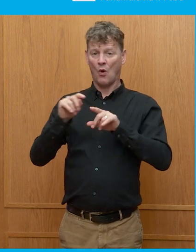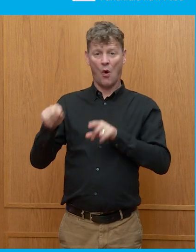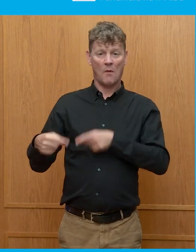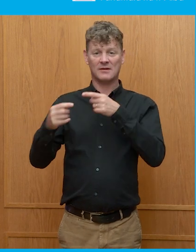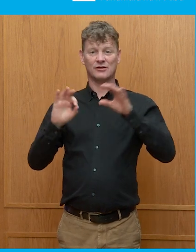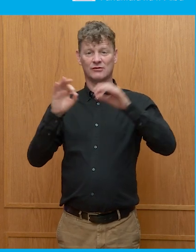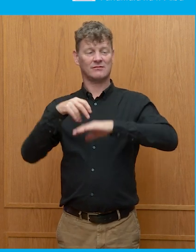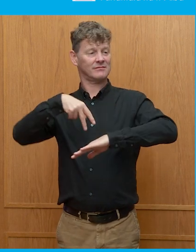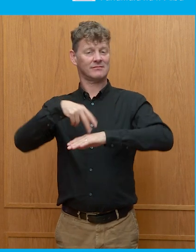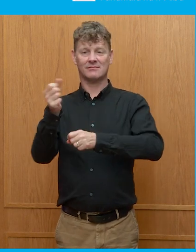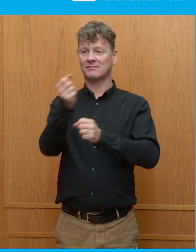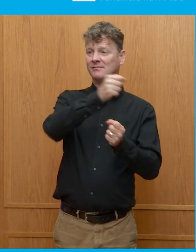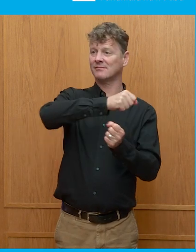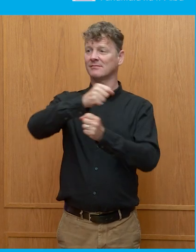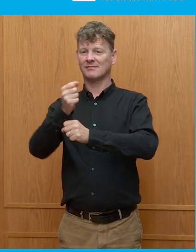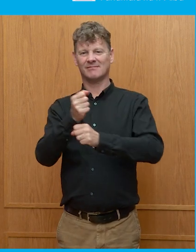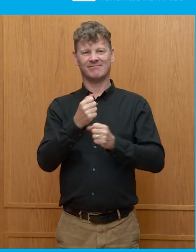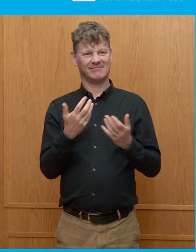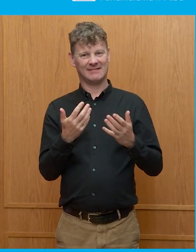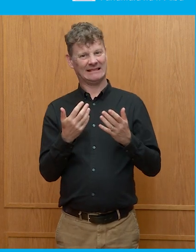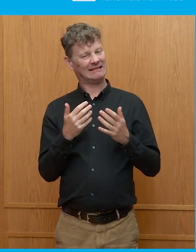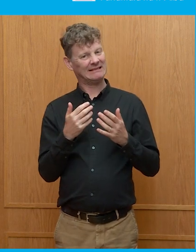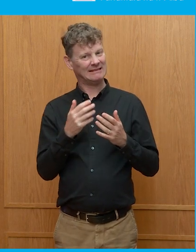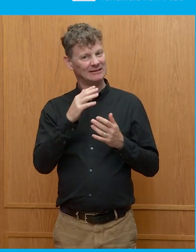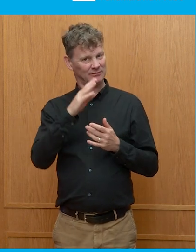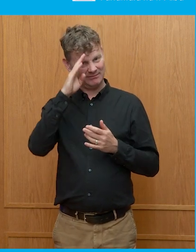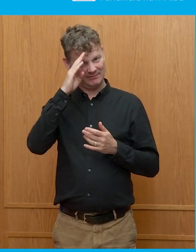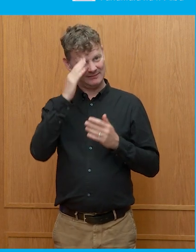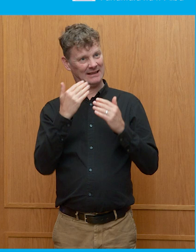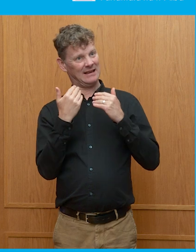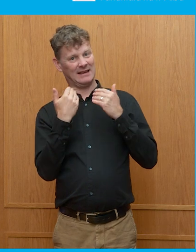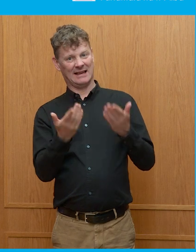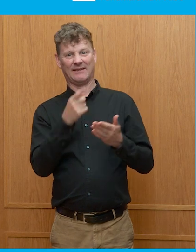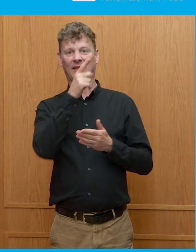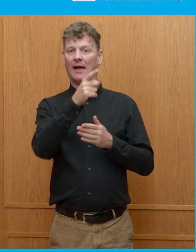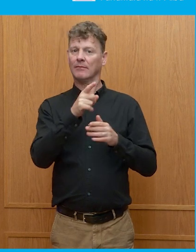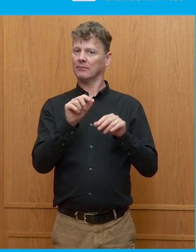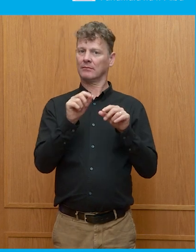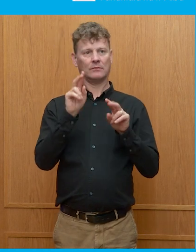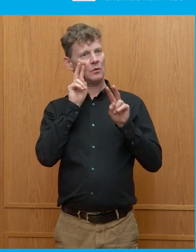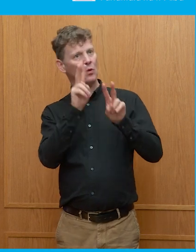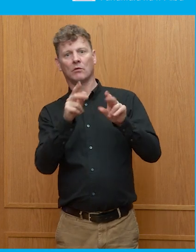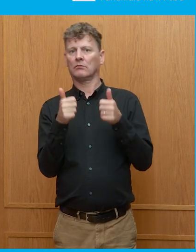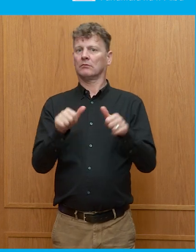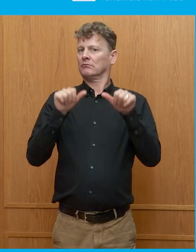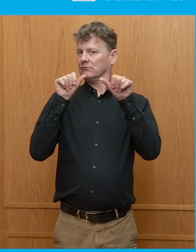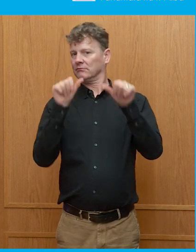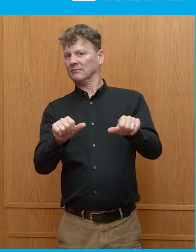opposition. And it sort of attaches legitimacy to the regime that is a different